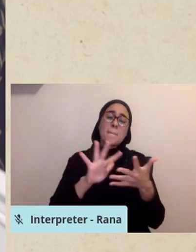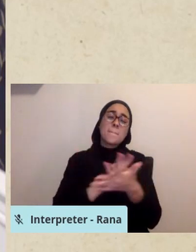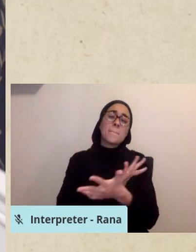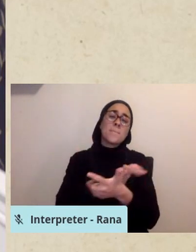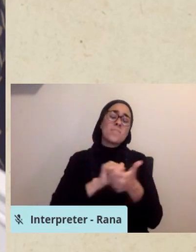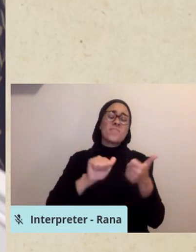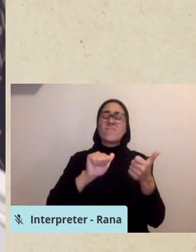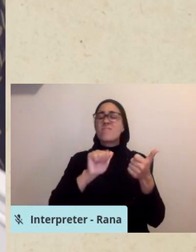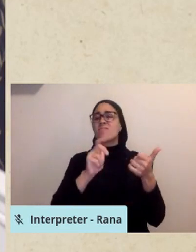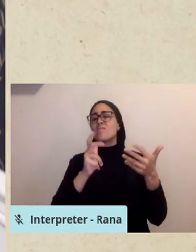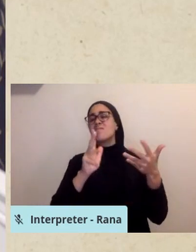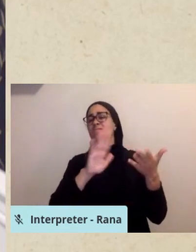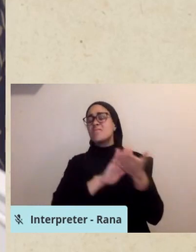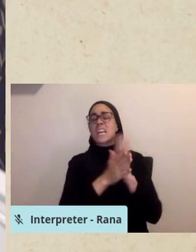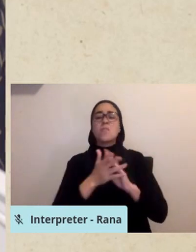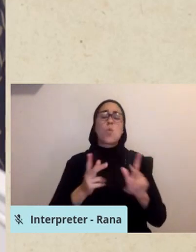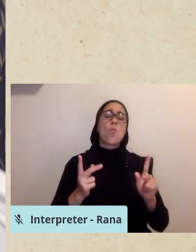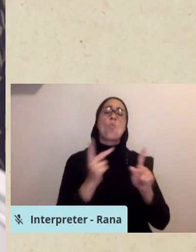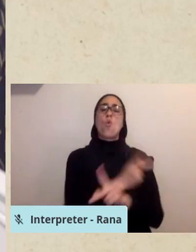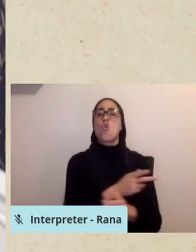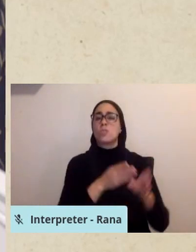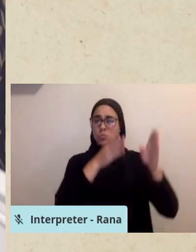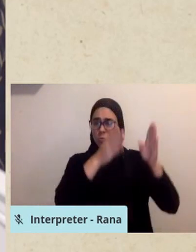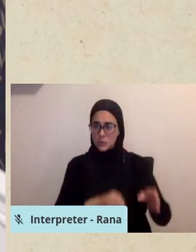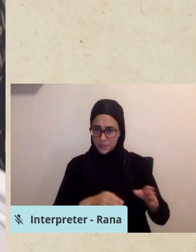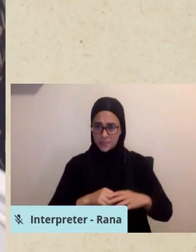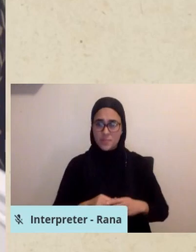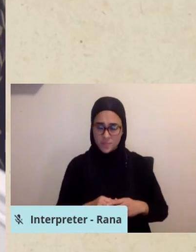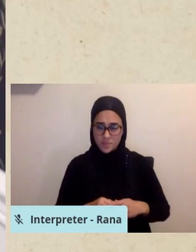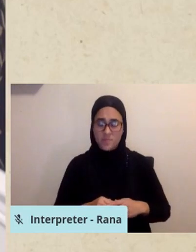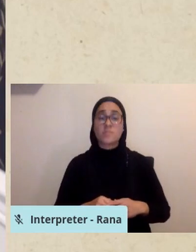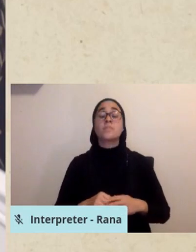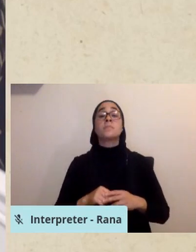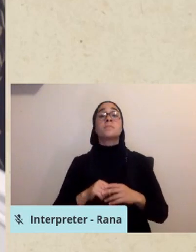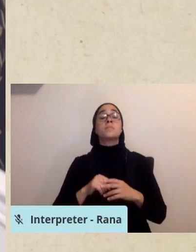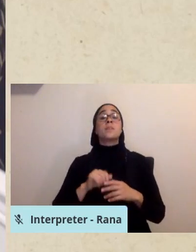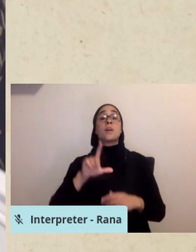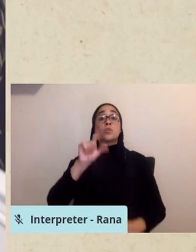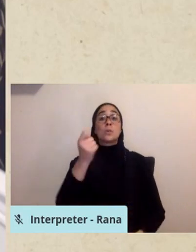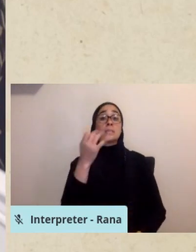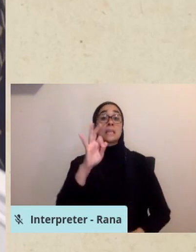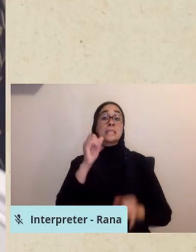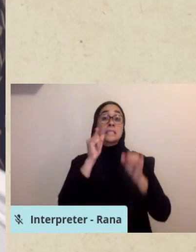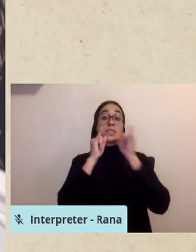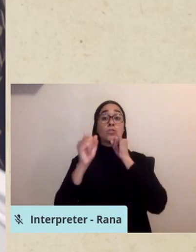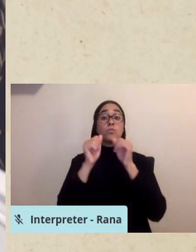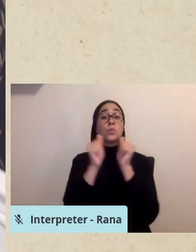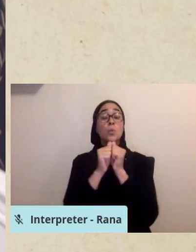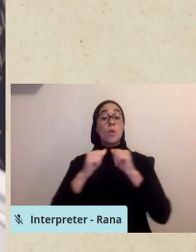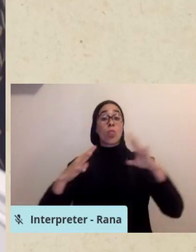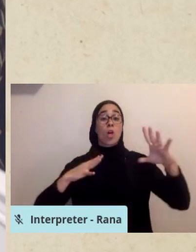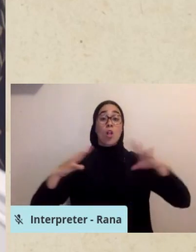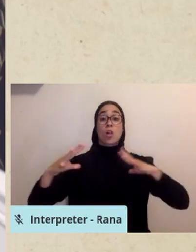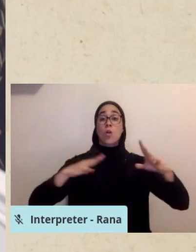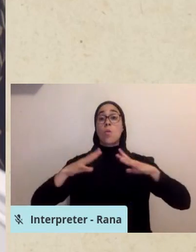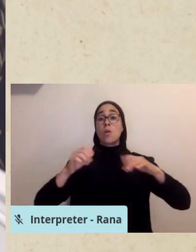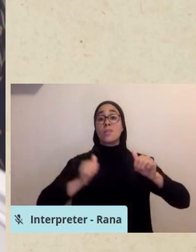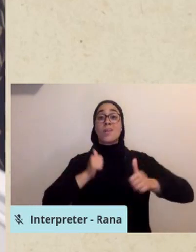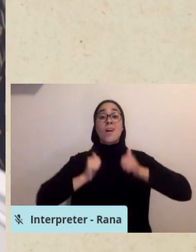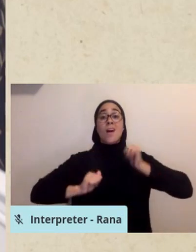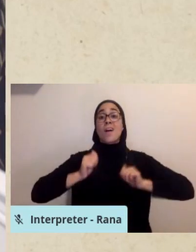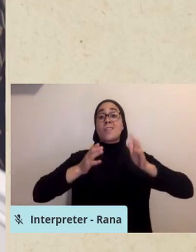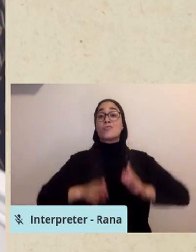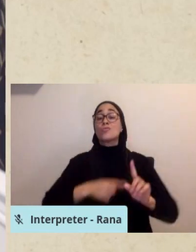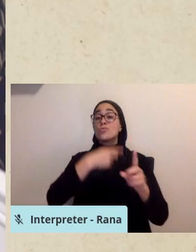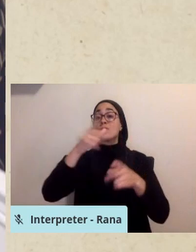In a 2019 interview, Hollywood actor Liam Neeson reflects on an occasion from his personal life when